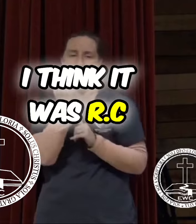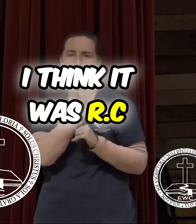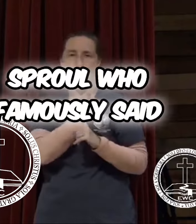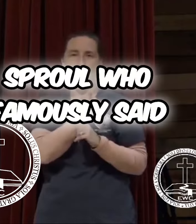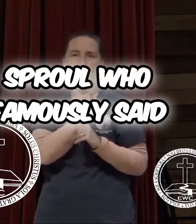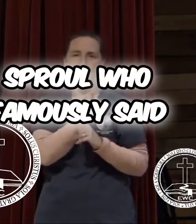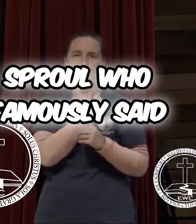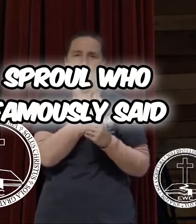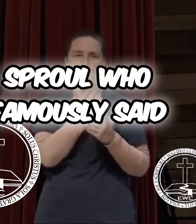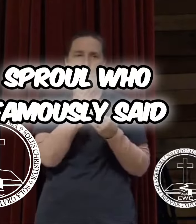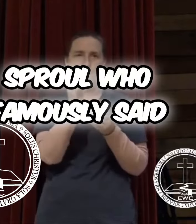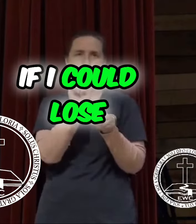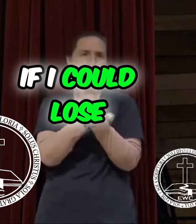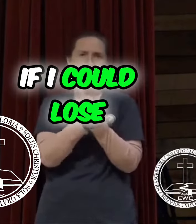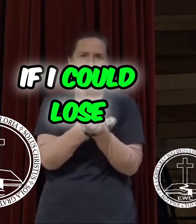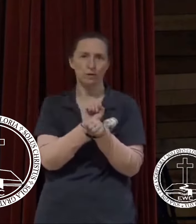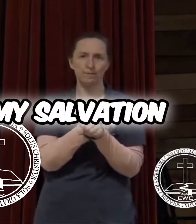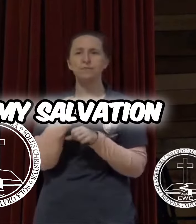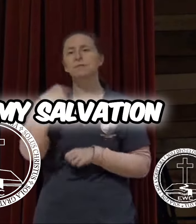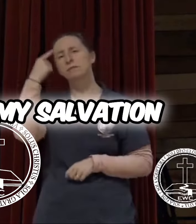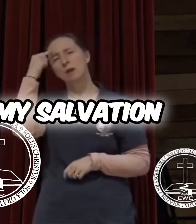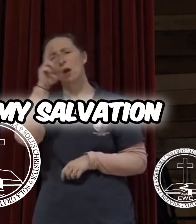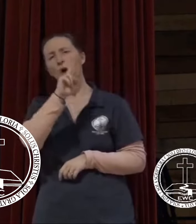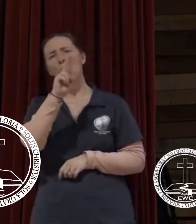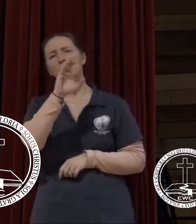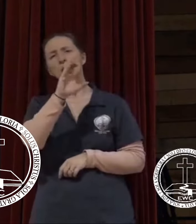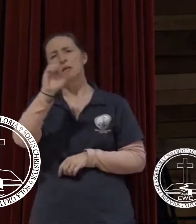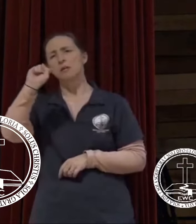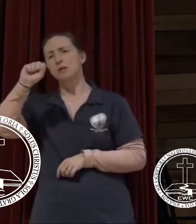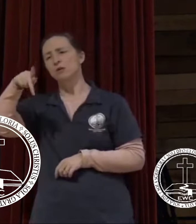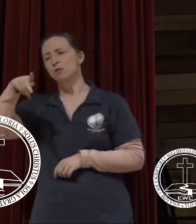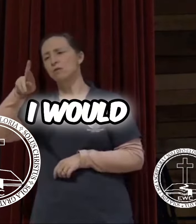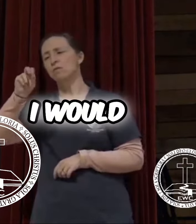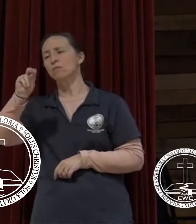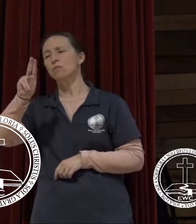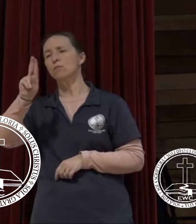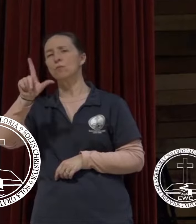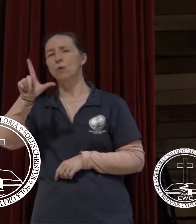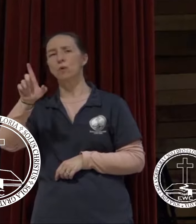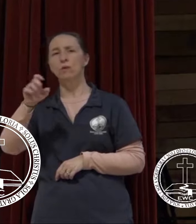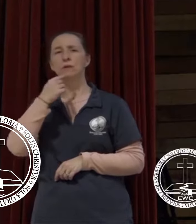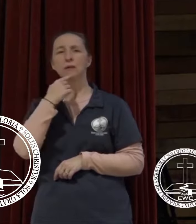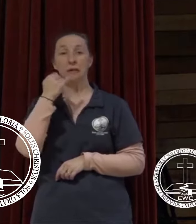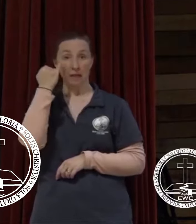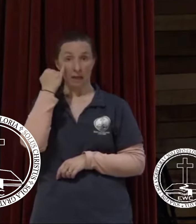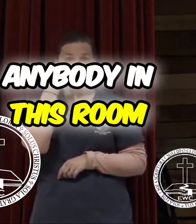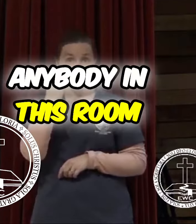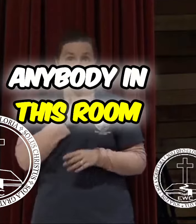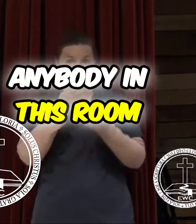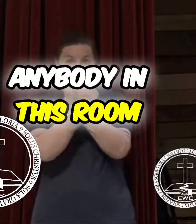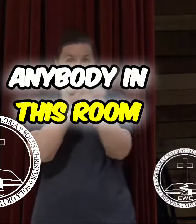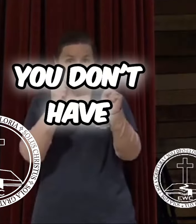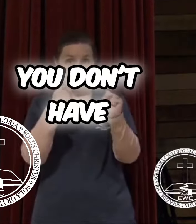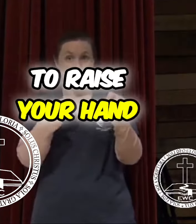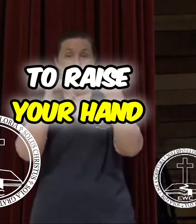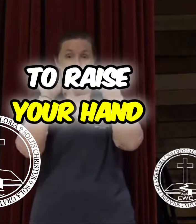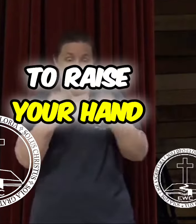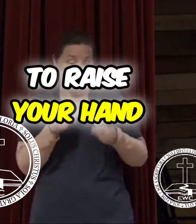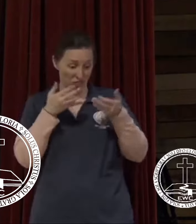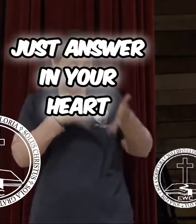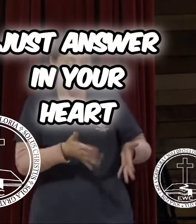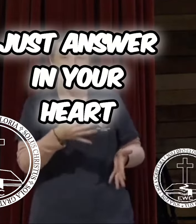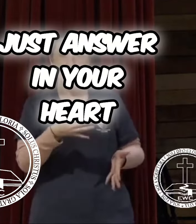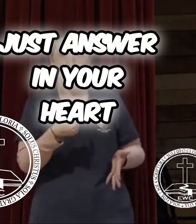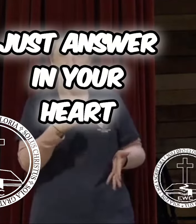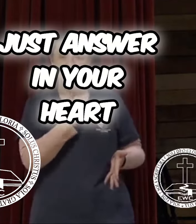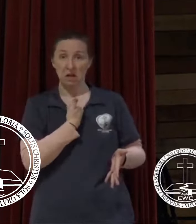I think it was R.C. Sproul who famously said, if I could lose my salvation, I would. Anybody in this room, you don't have to raise your